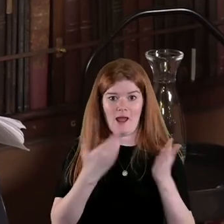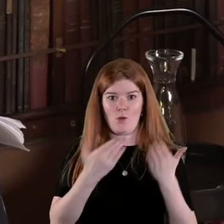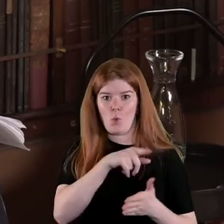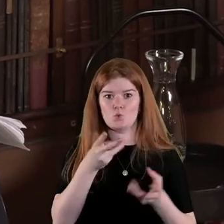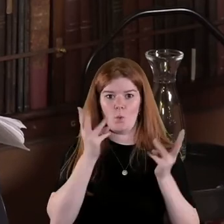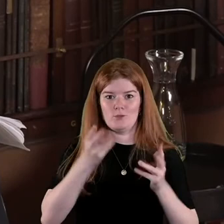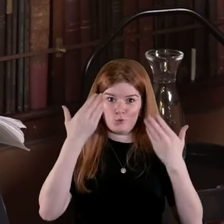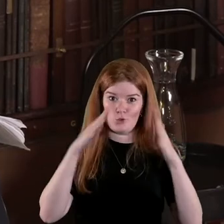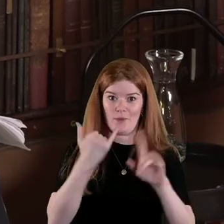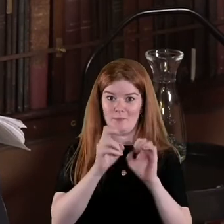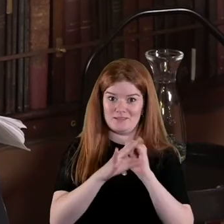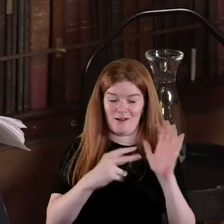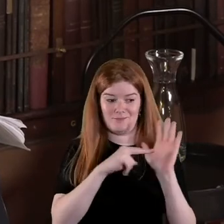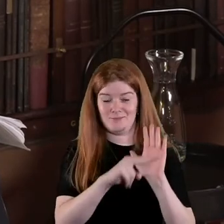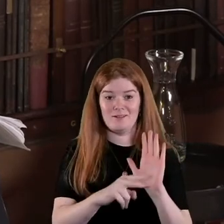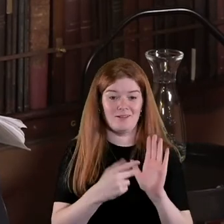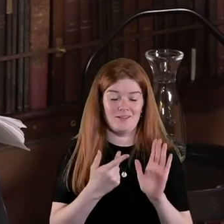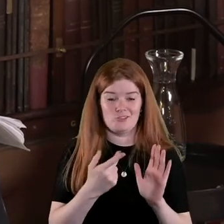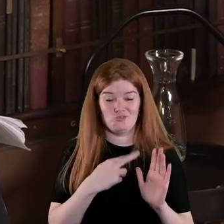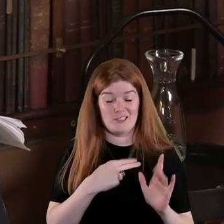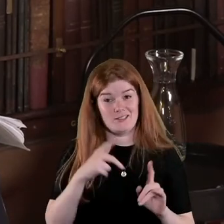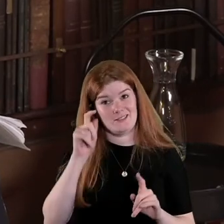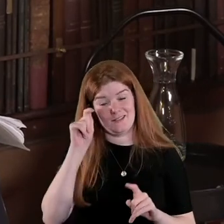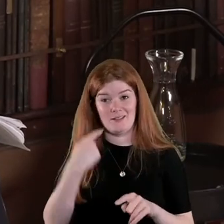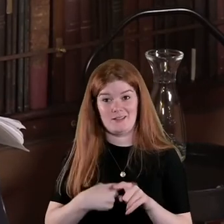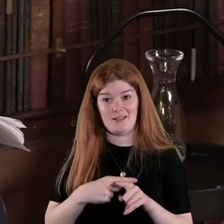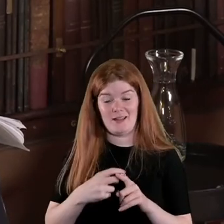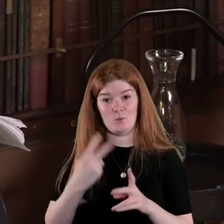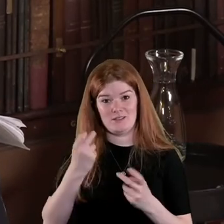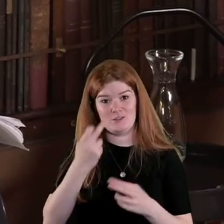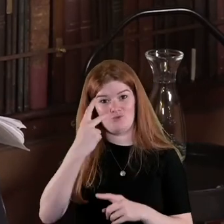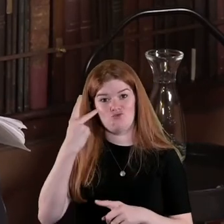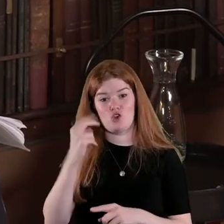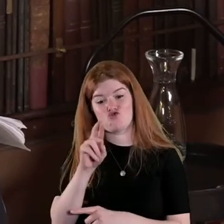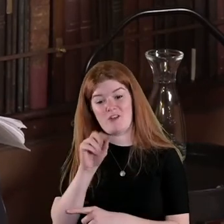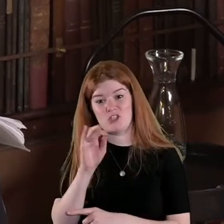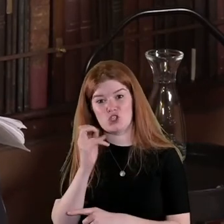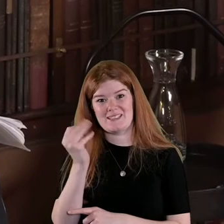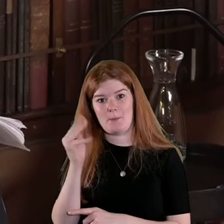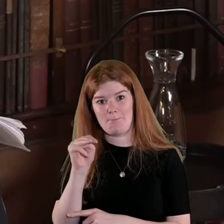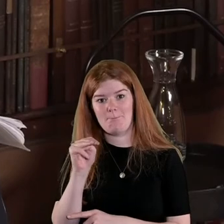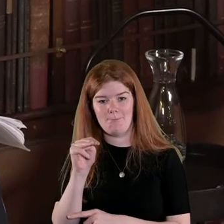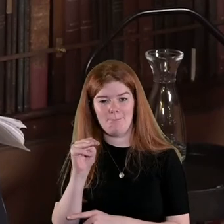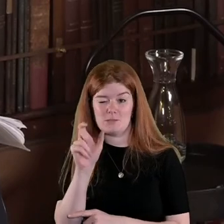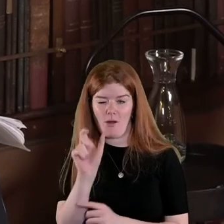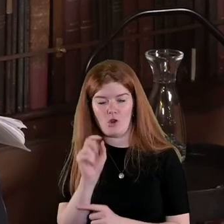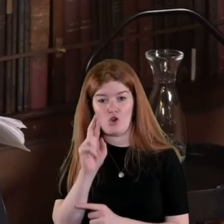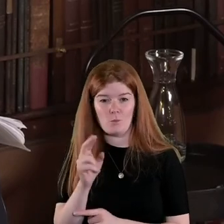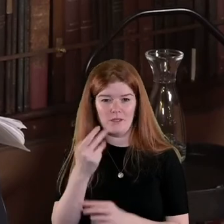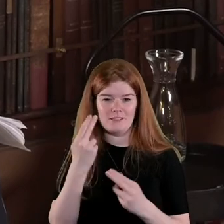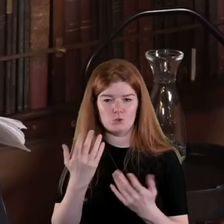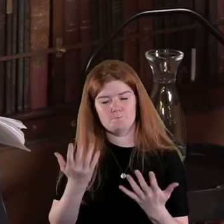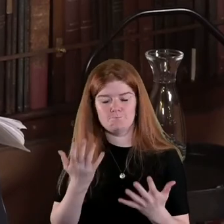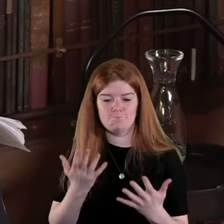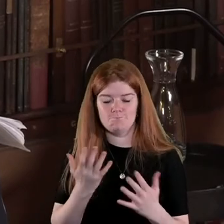you know and I think again revisionism with a small or you know really you know there needs to